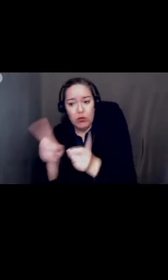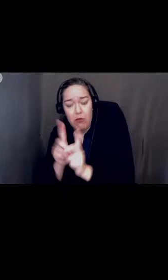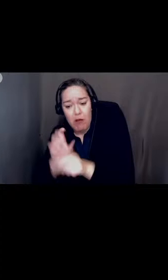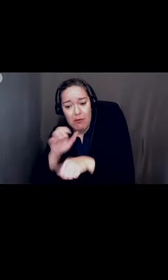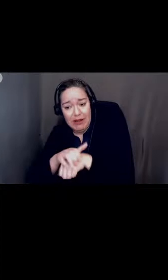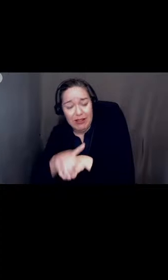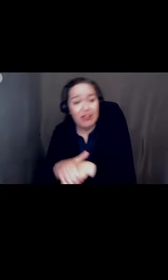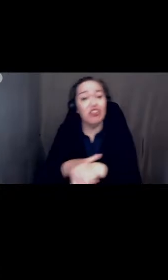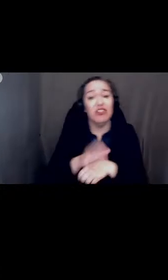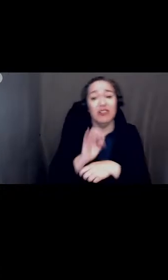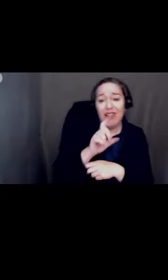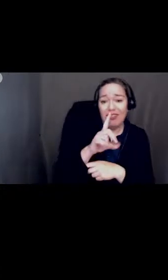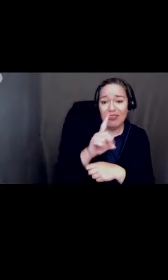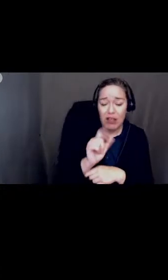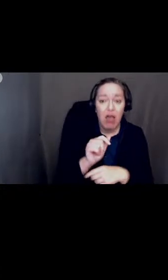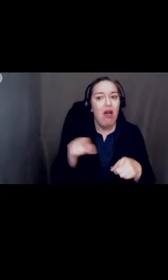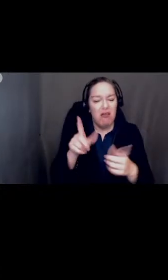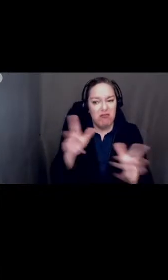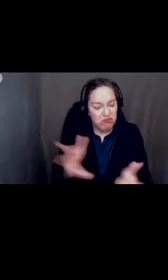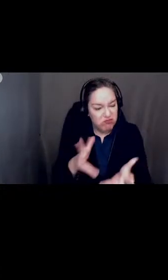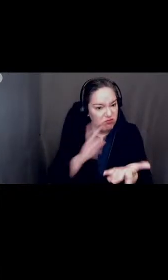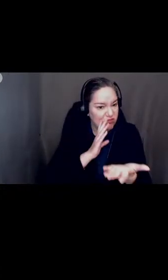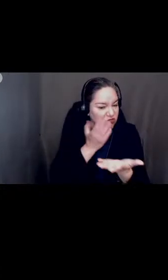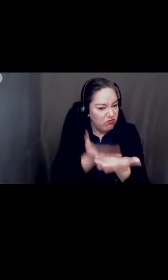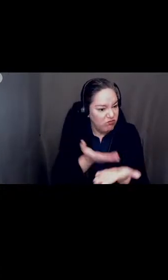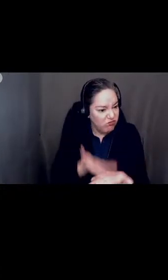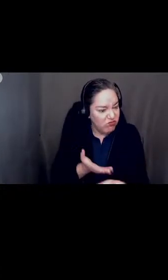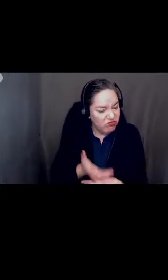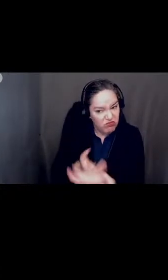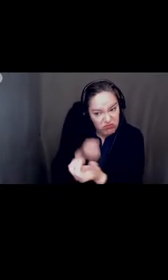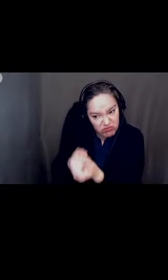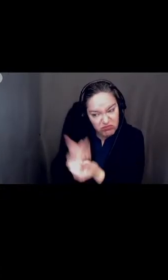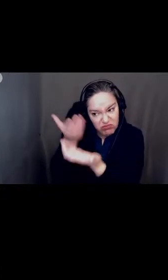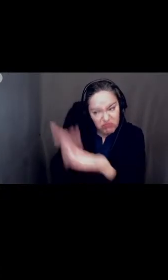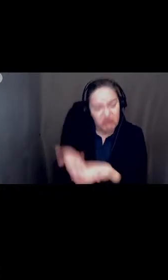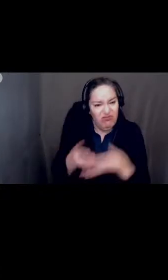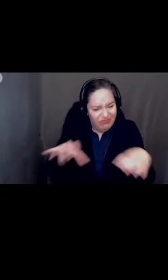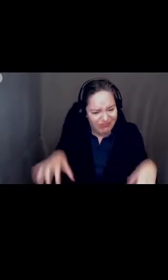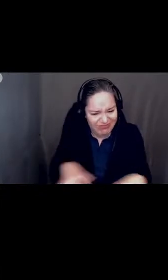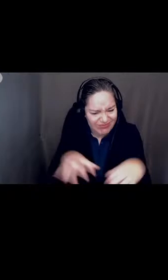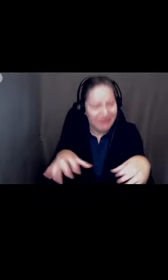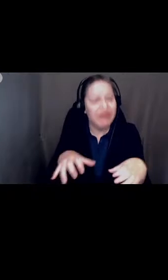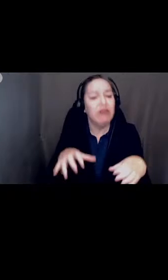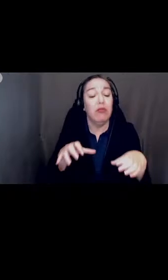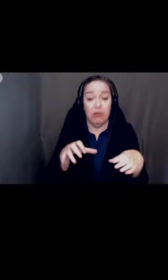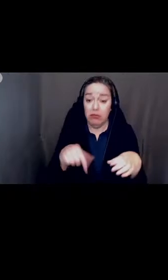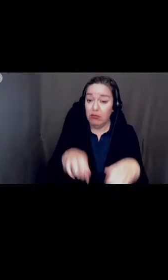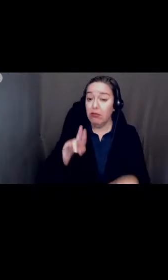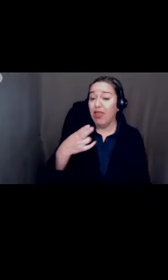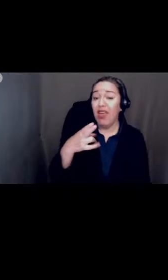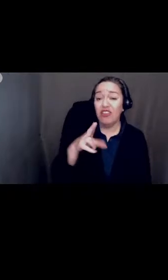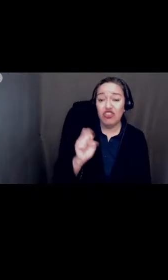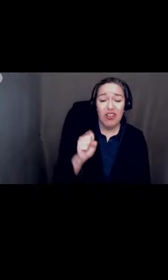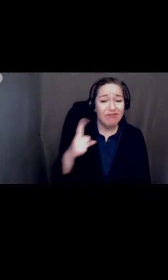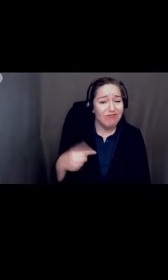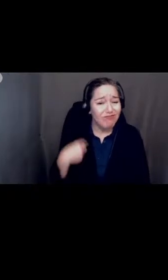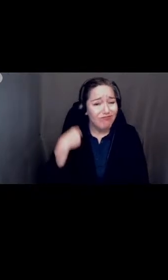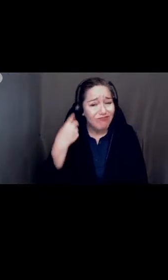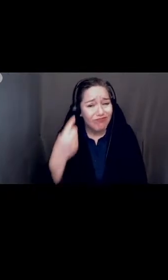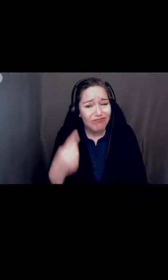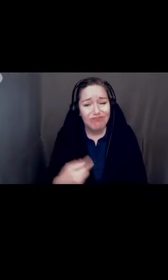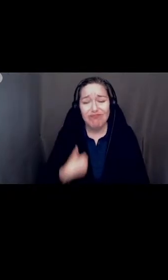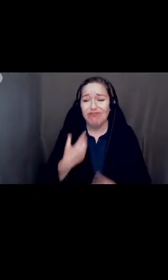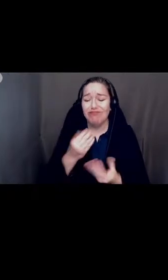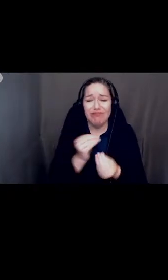i attest to her efforts and our progress as as of of sight bhs has found itself lacking positive staff and student